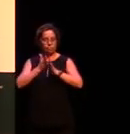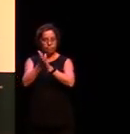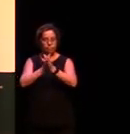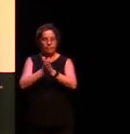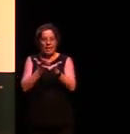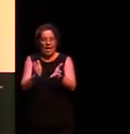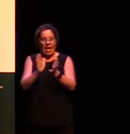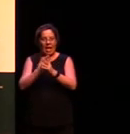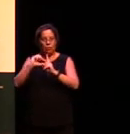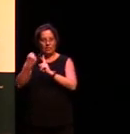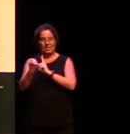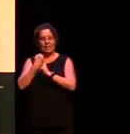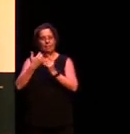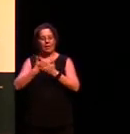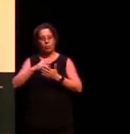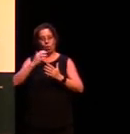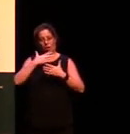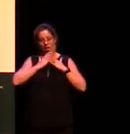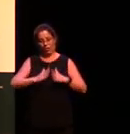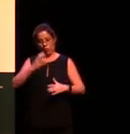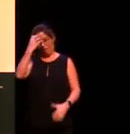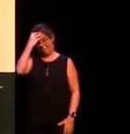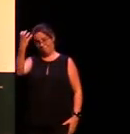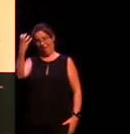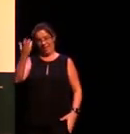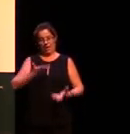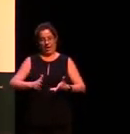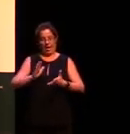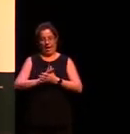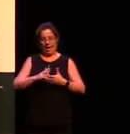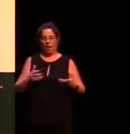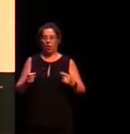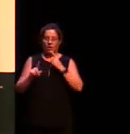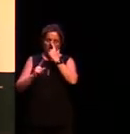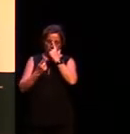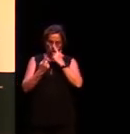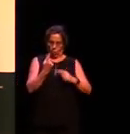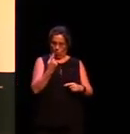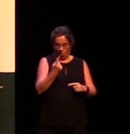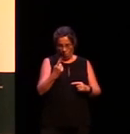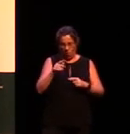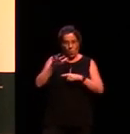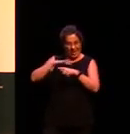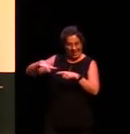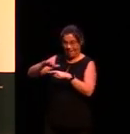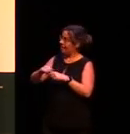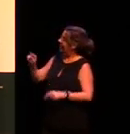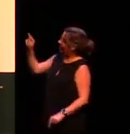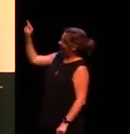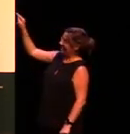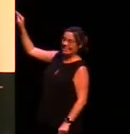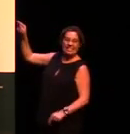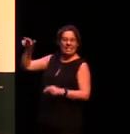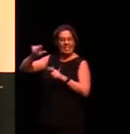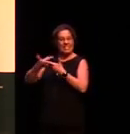so we've been running a project over the last few years looking at language acquisition in Wariya so Murimpatta is one of the languages where children are still learning